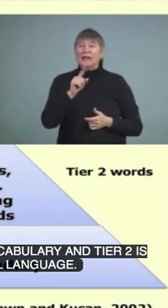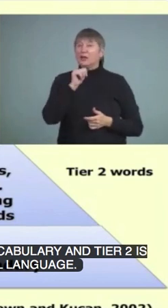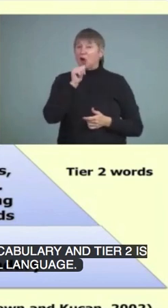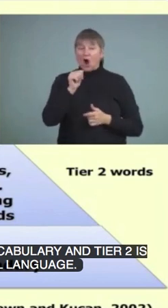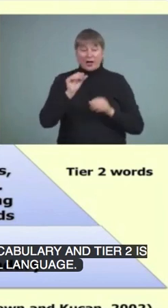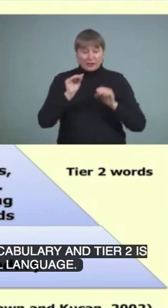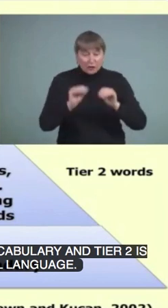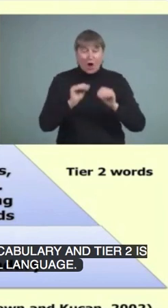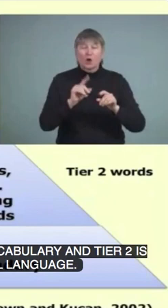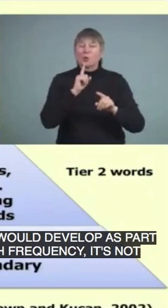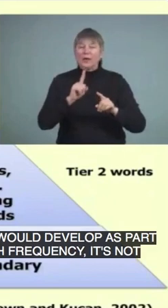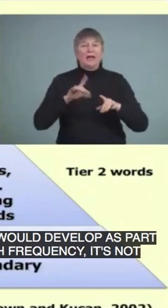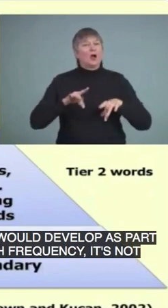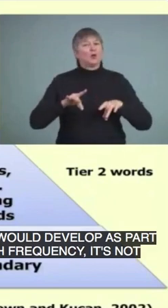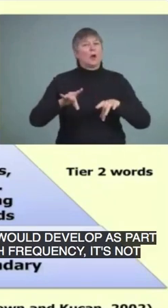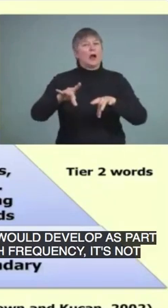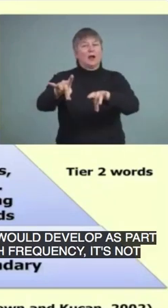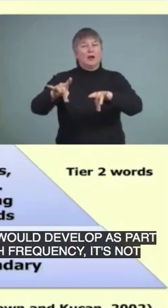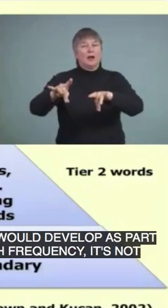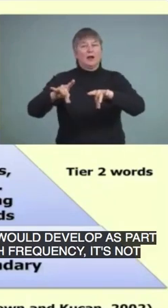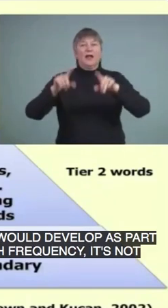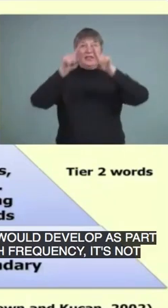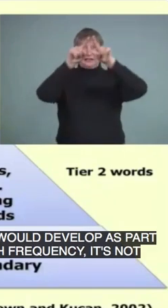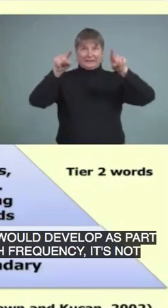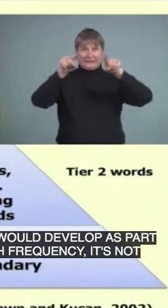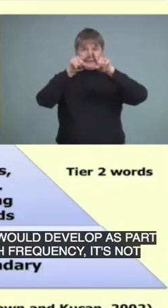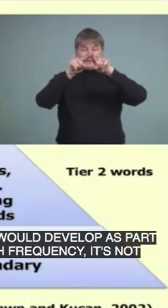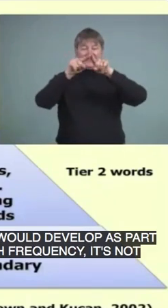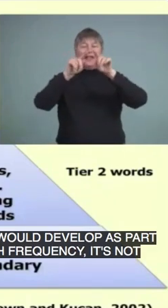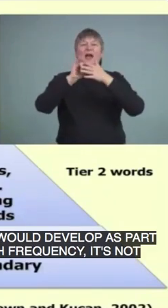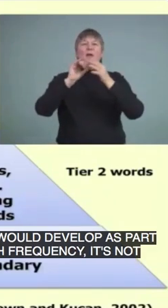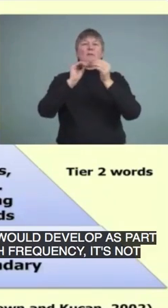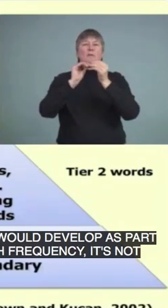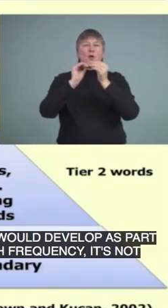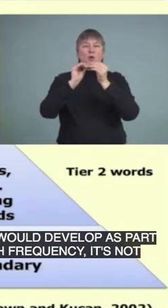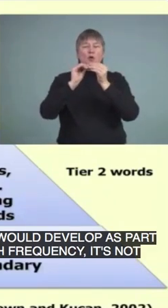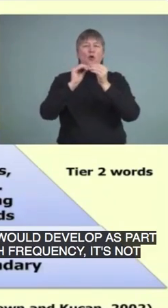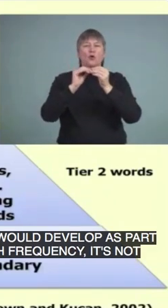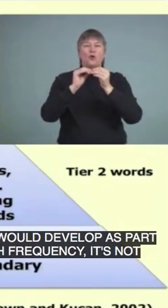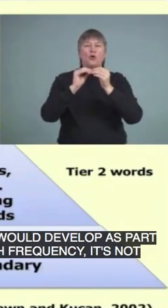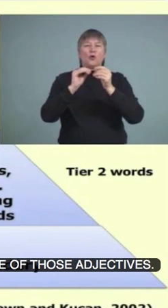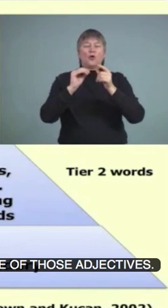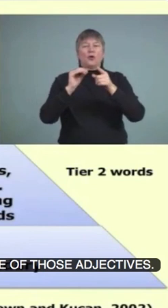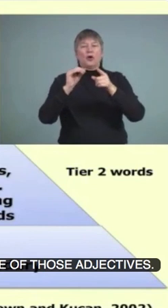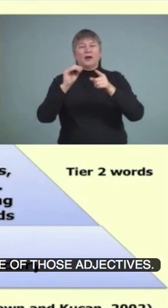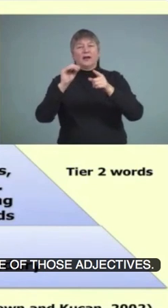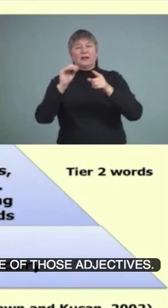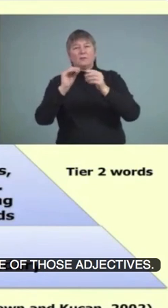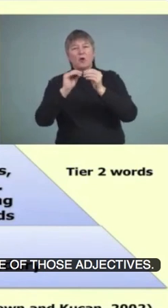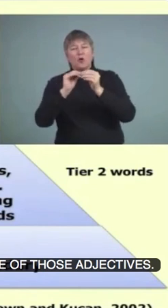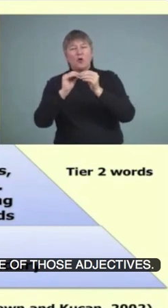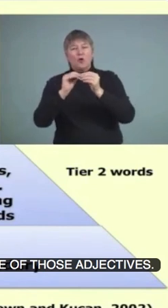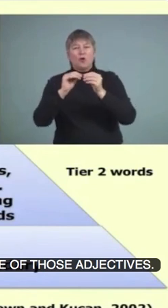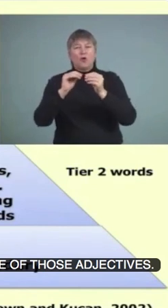And the tier two vocabulary tends to be more of those adjectives. So, instead of just milk as a tier one, it's